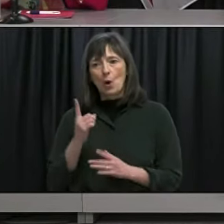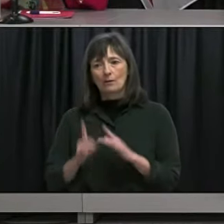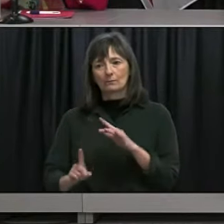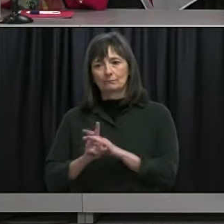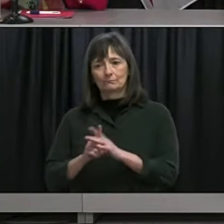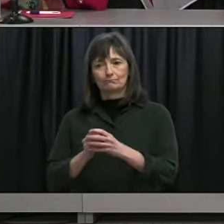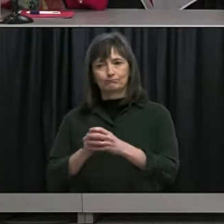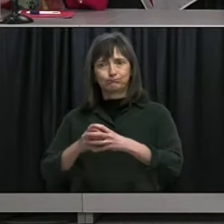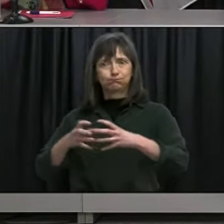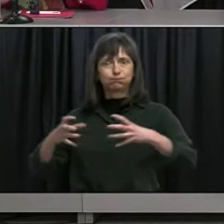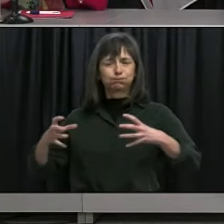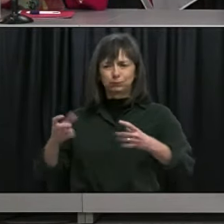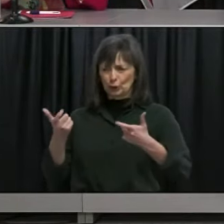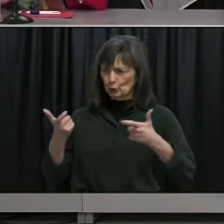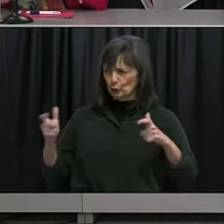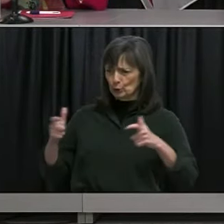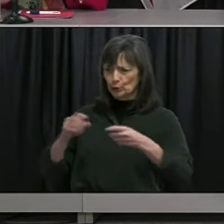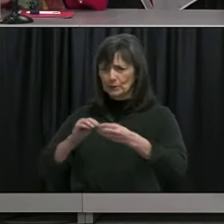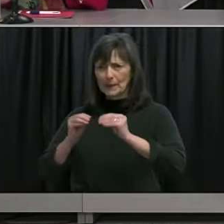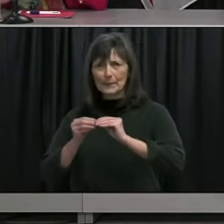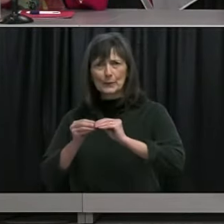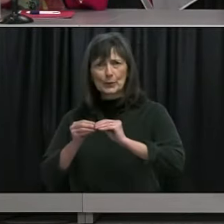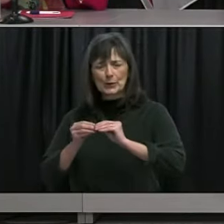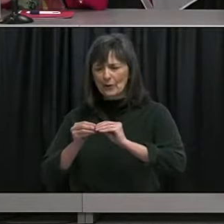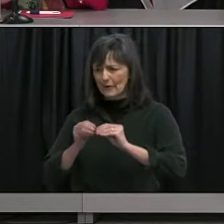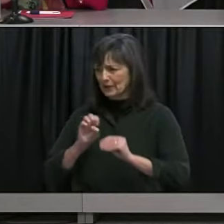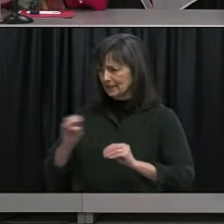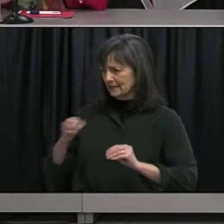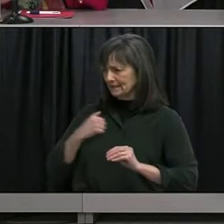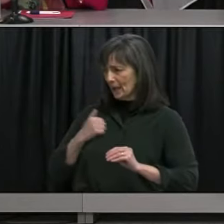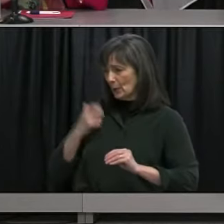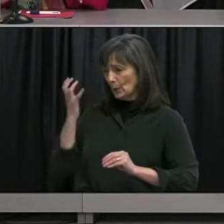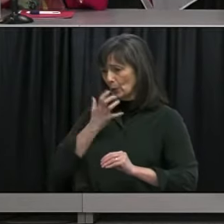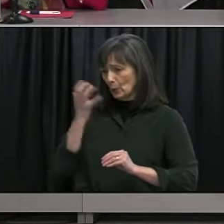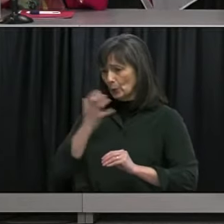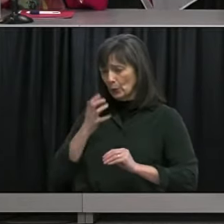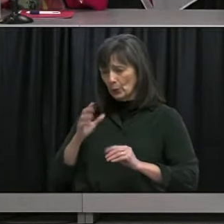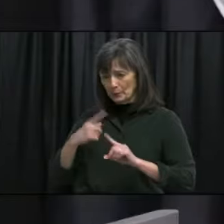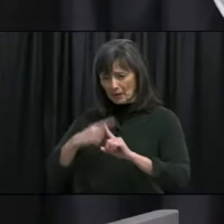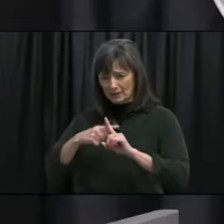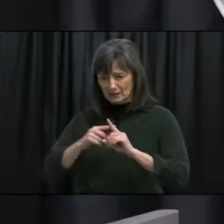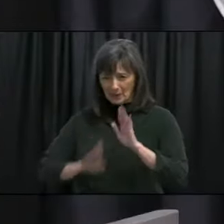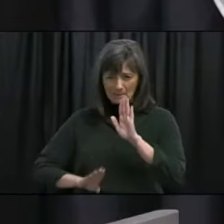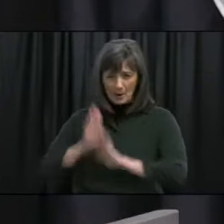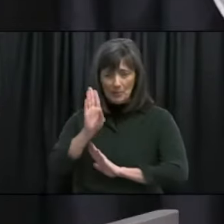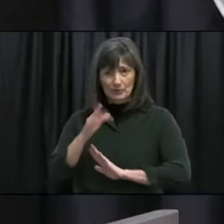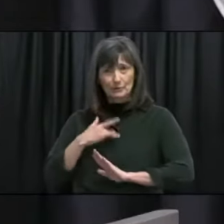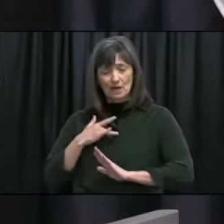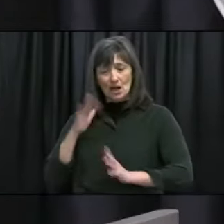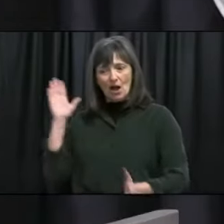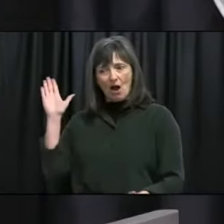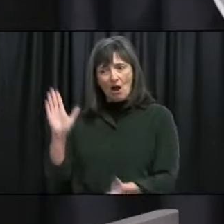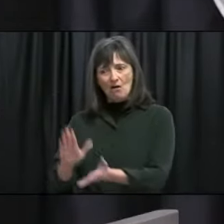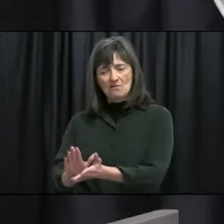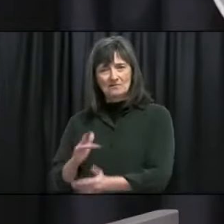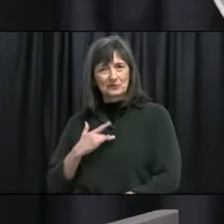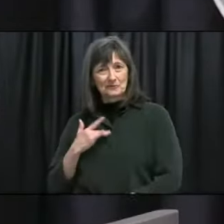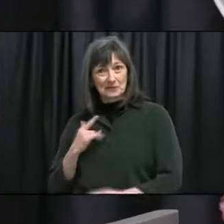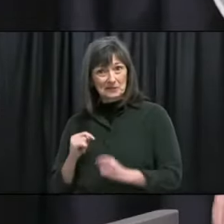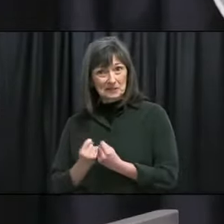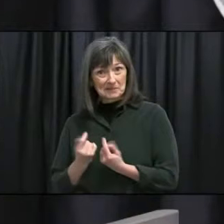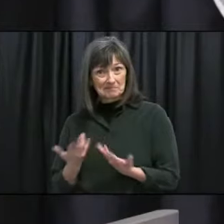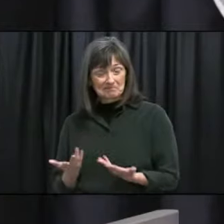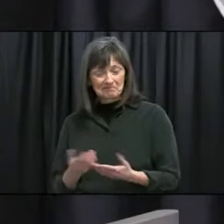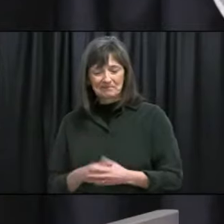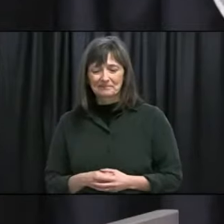set records in the blend of Canada for daily case numbers and active case numbers I think our team